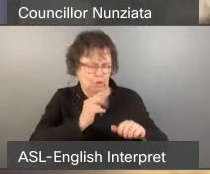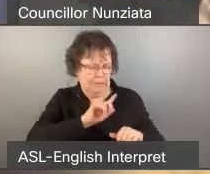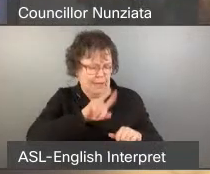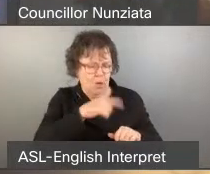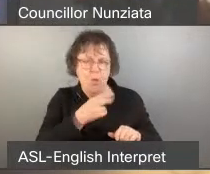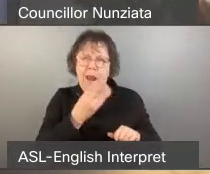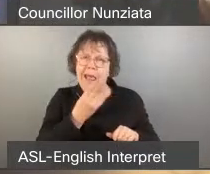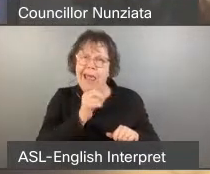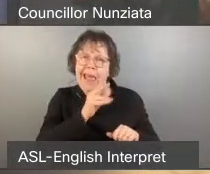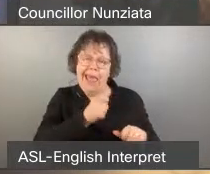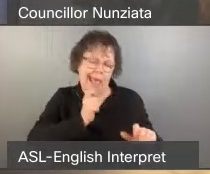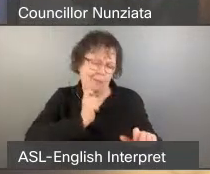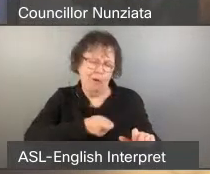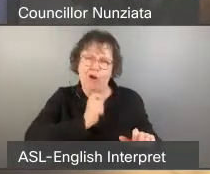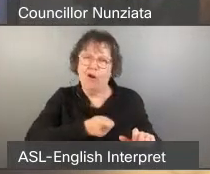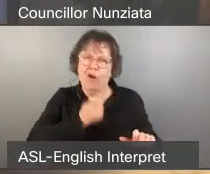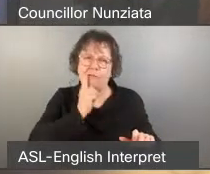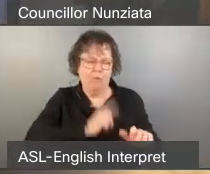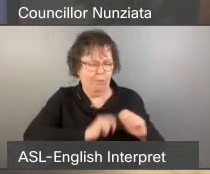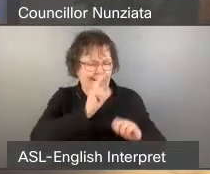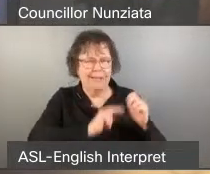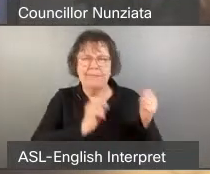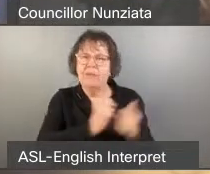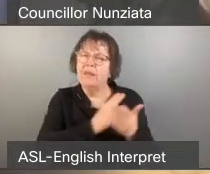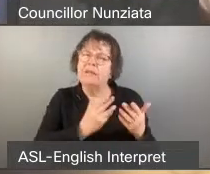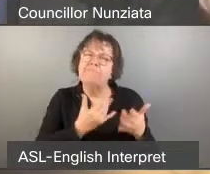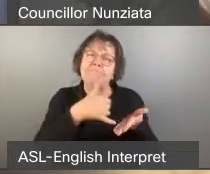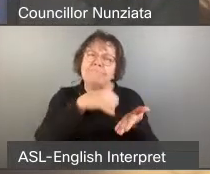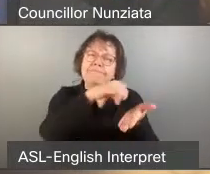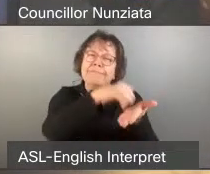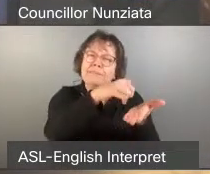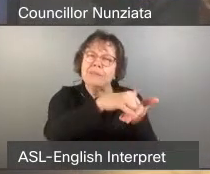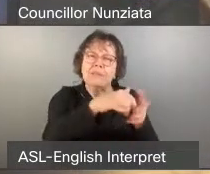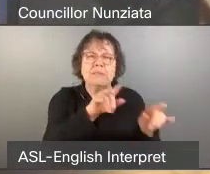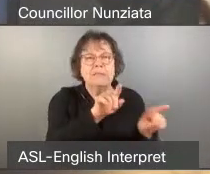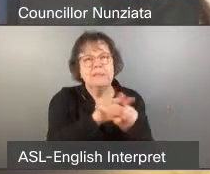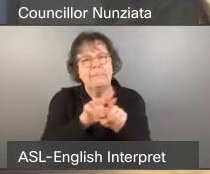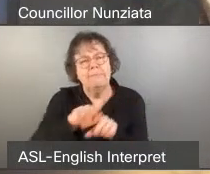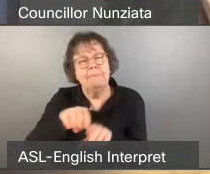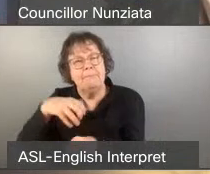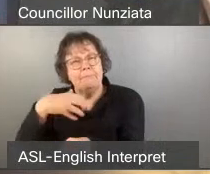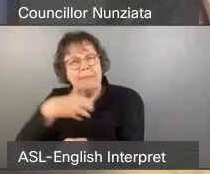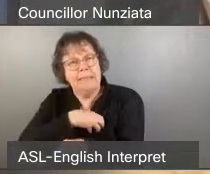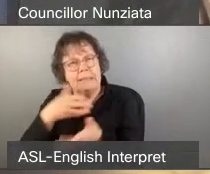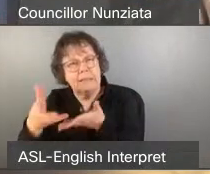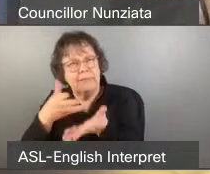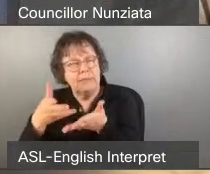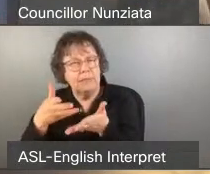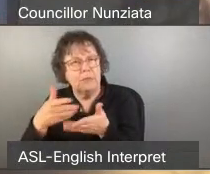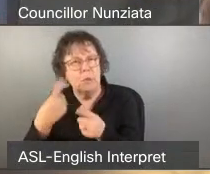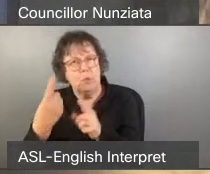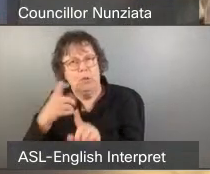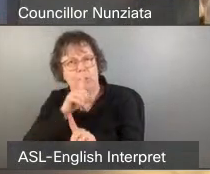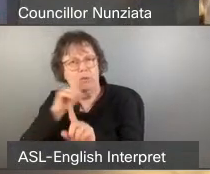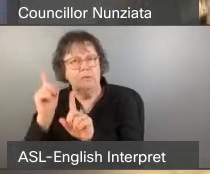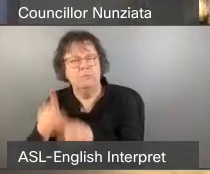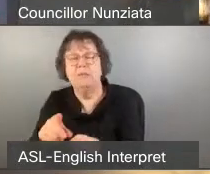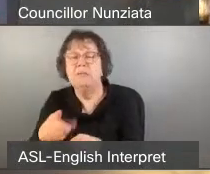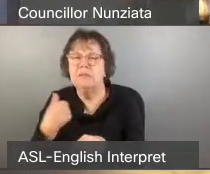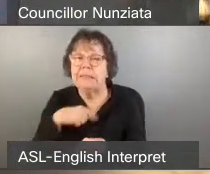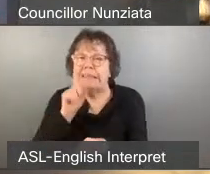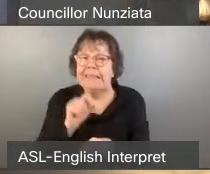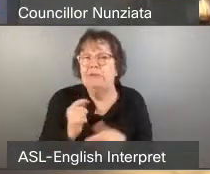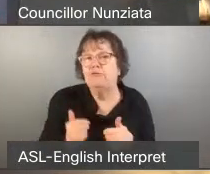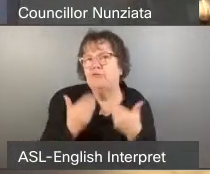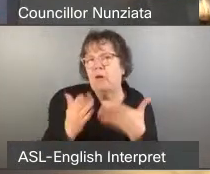situations. We need a tailored response to a variety of issues, hence the importance of funding alternatives to policing,